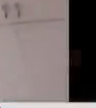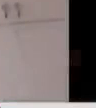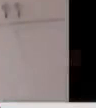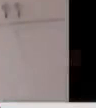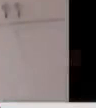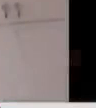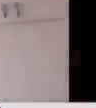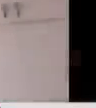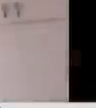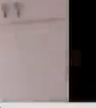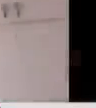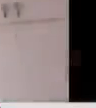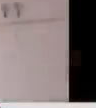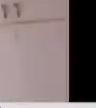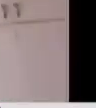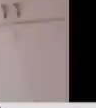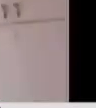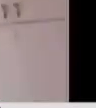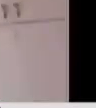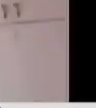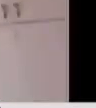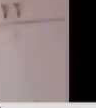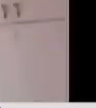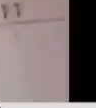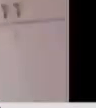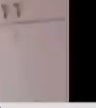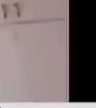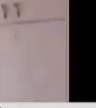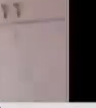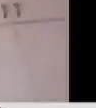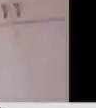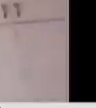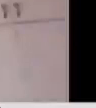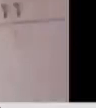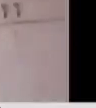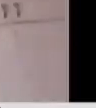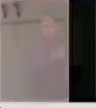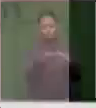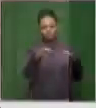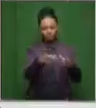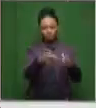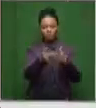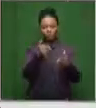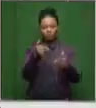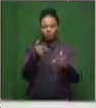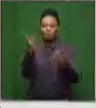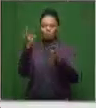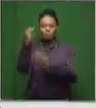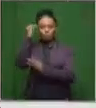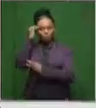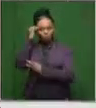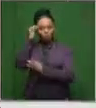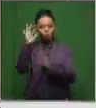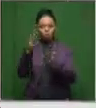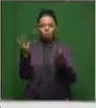published. But some of that data may be submitted directly to the regulator before it comes out in the public domain. But ideally, from